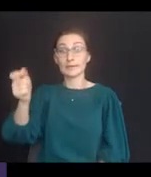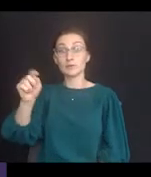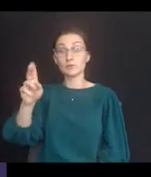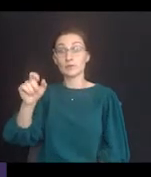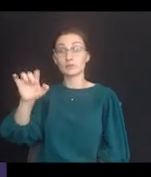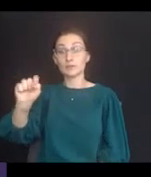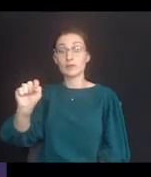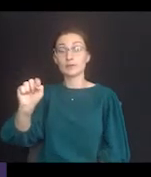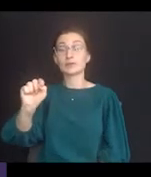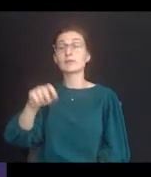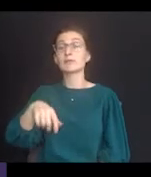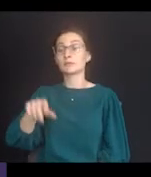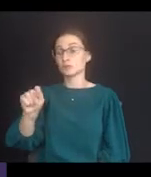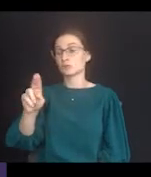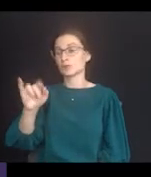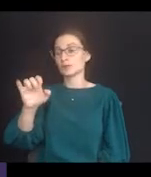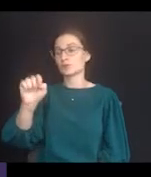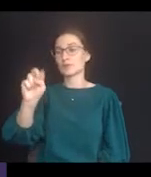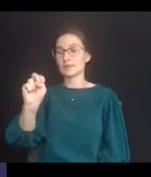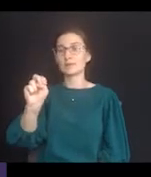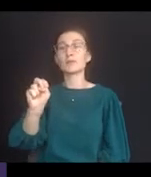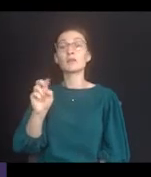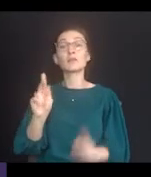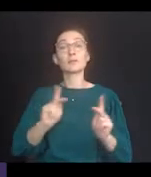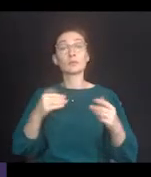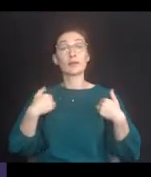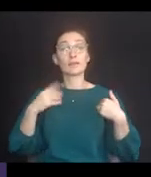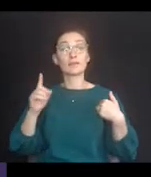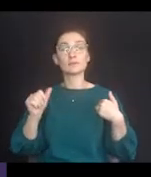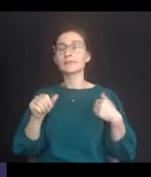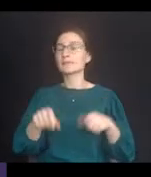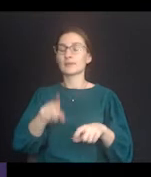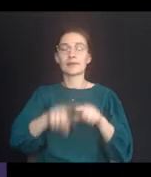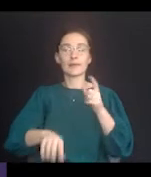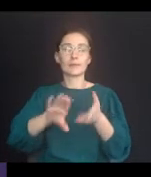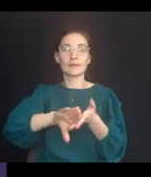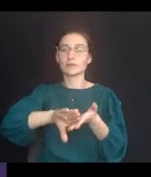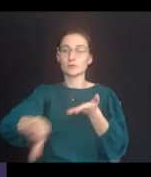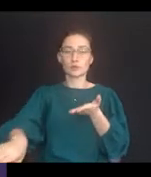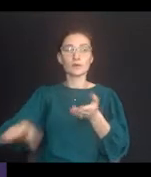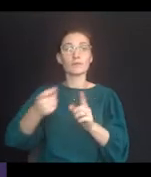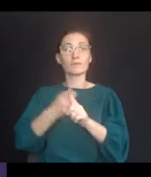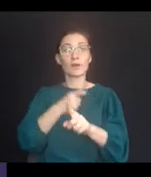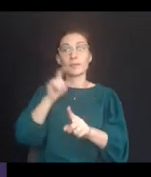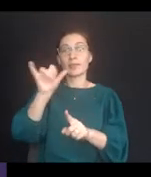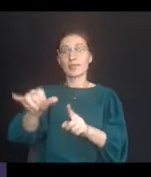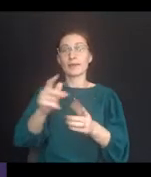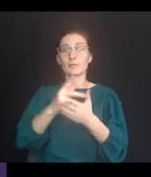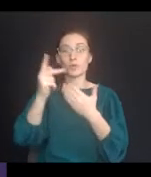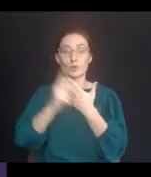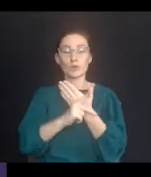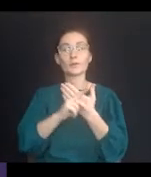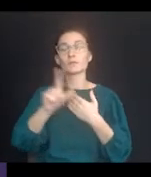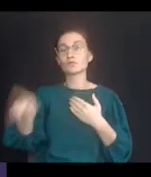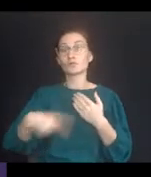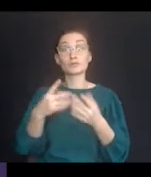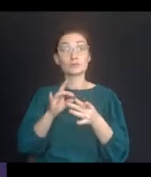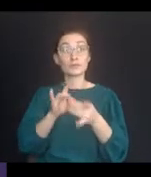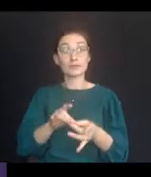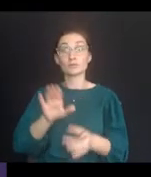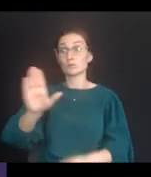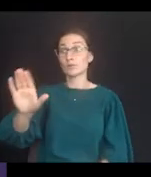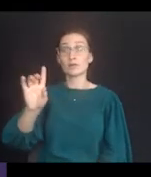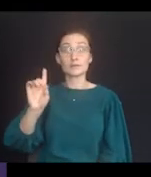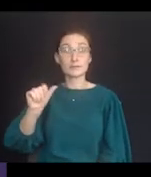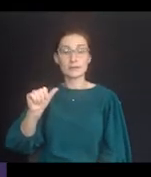qualified children with disabilities may not be categorically excluded from those non-educational programs on the basis of their